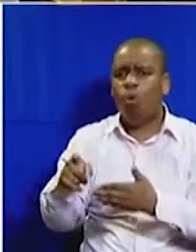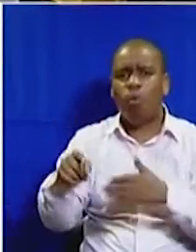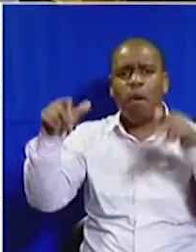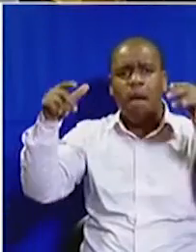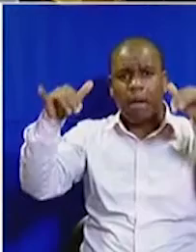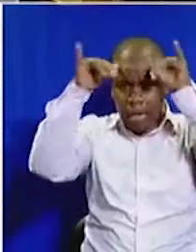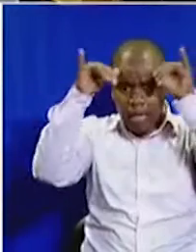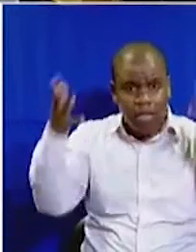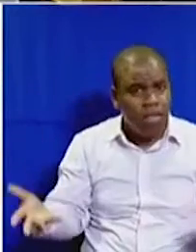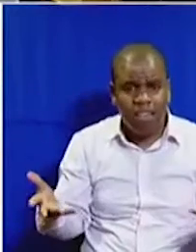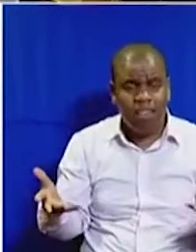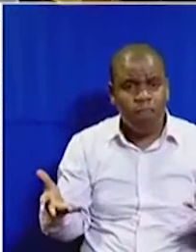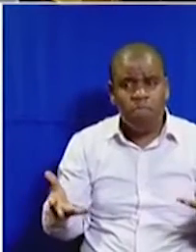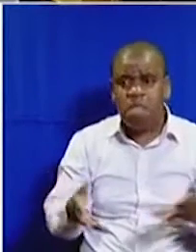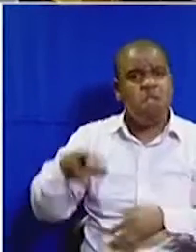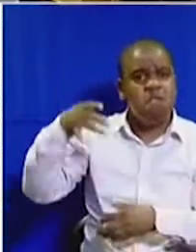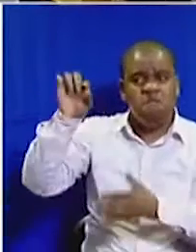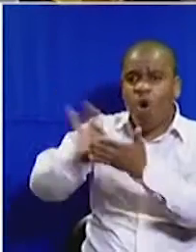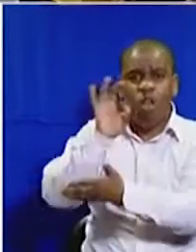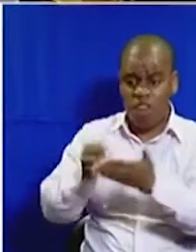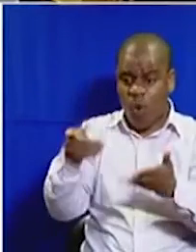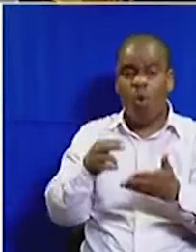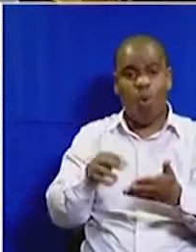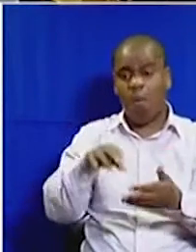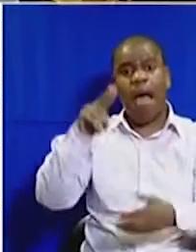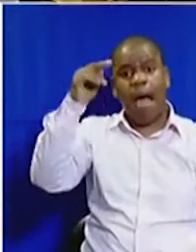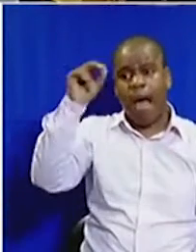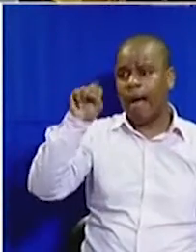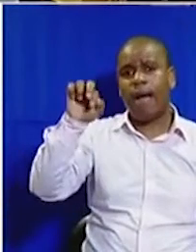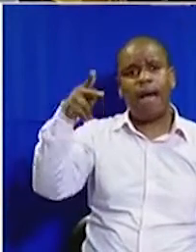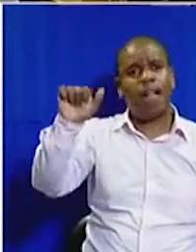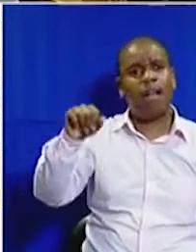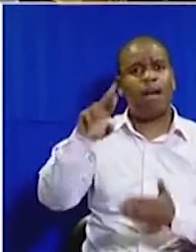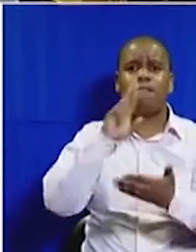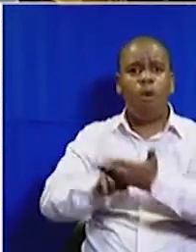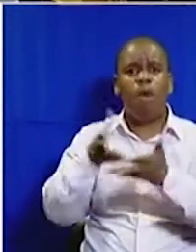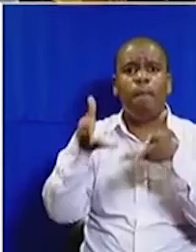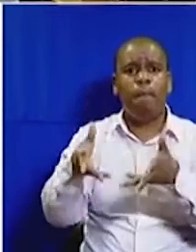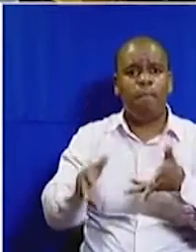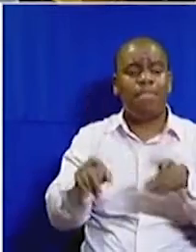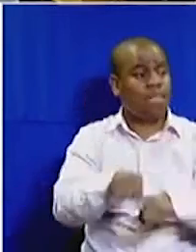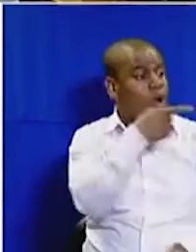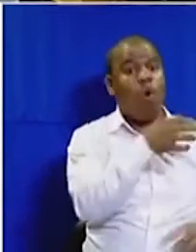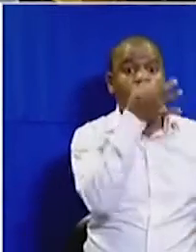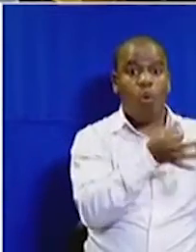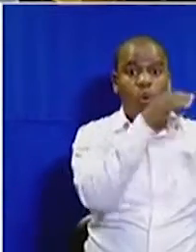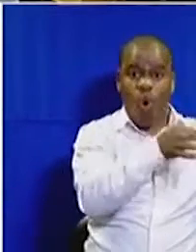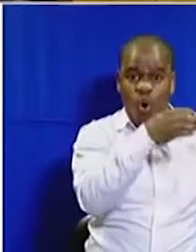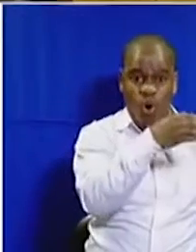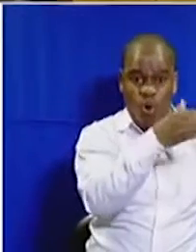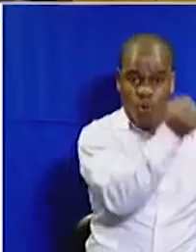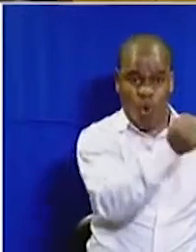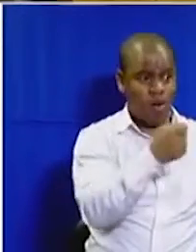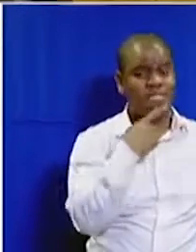You voted for a Ganda report here. It was wrong by a court. Stop the